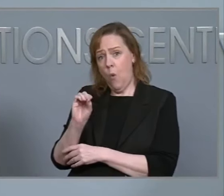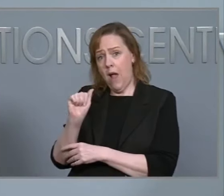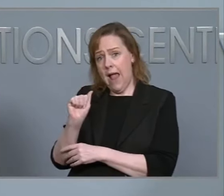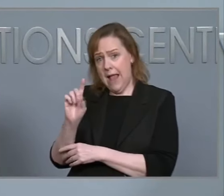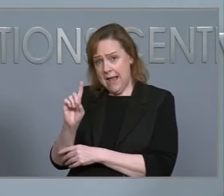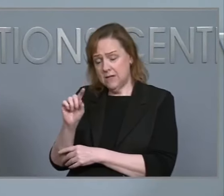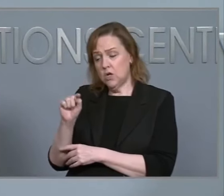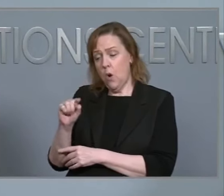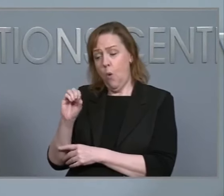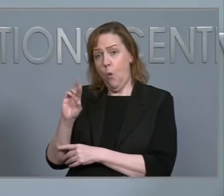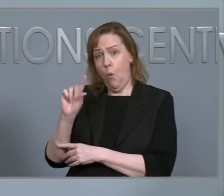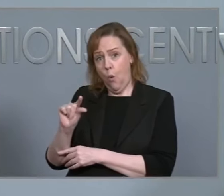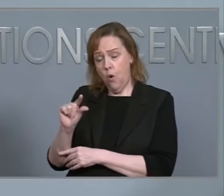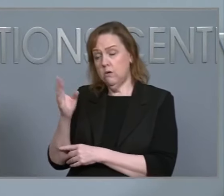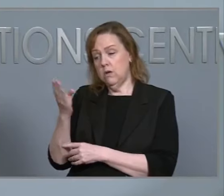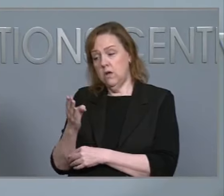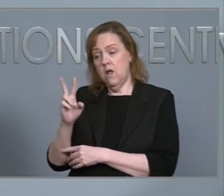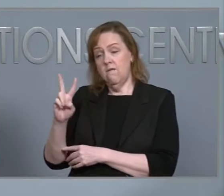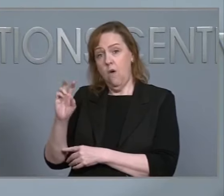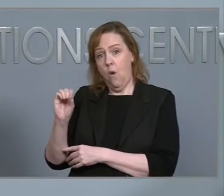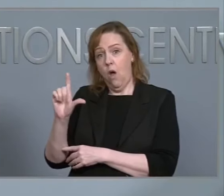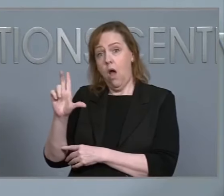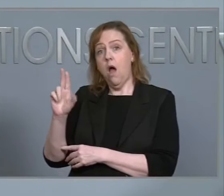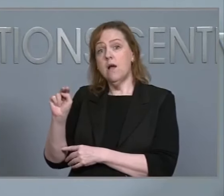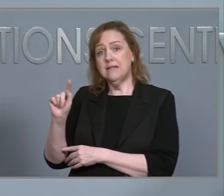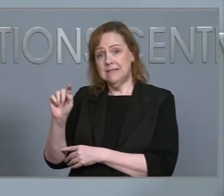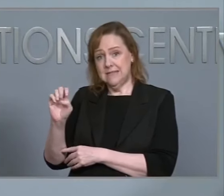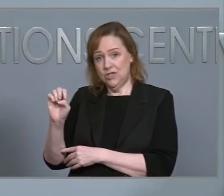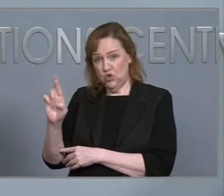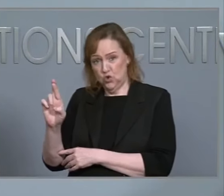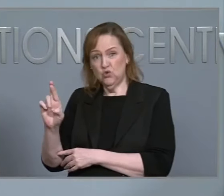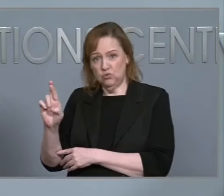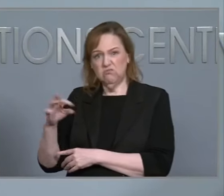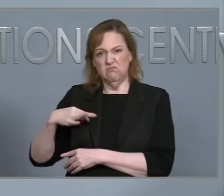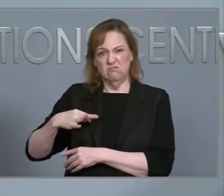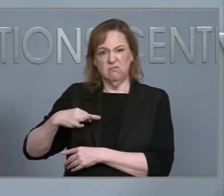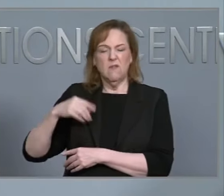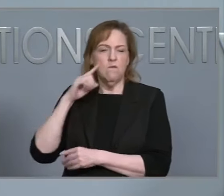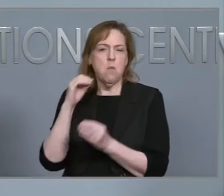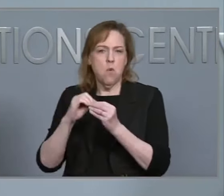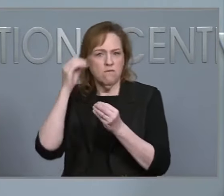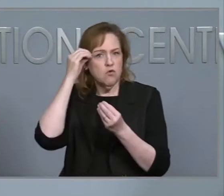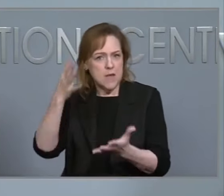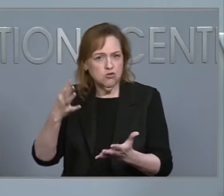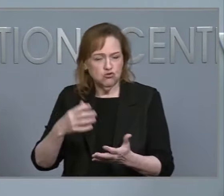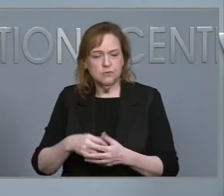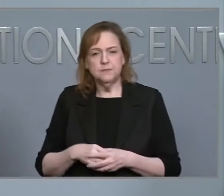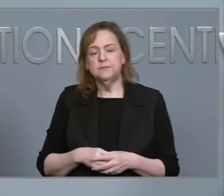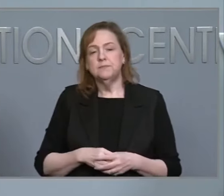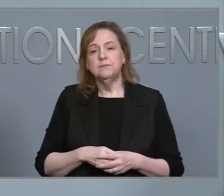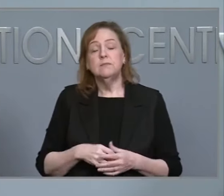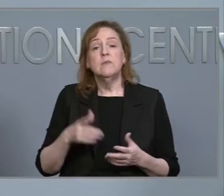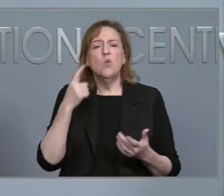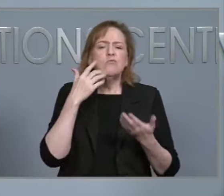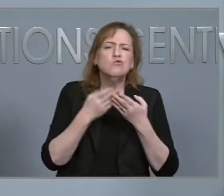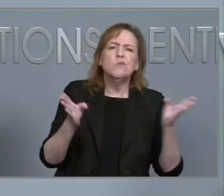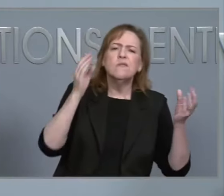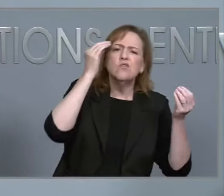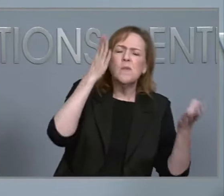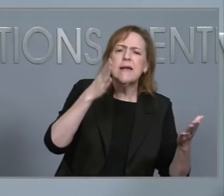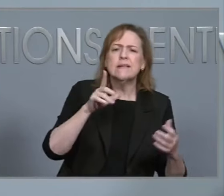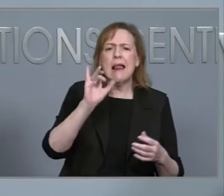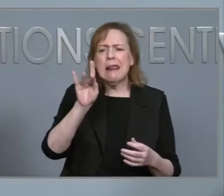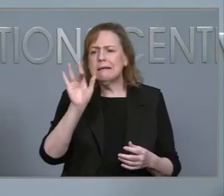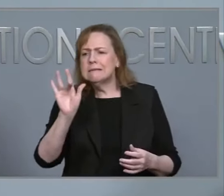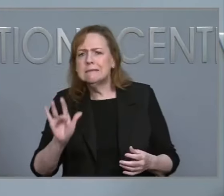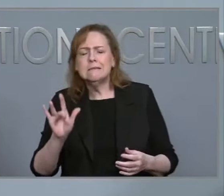backslash volunteer for more information. For general information, links to resources, and answers to frequently asked questions,